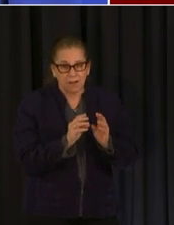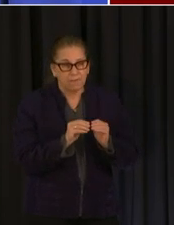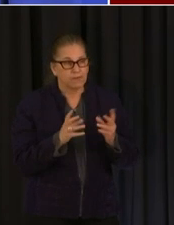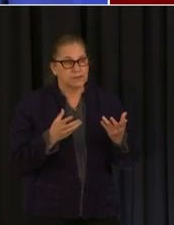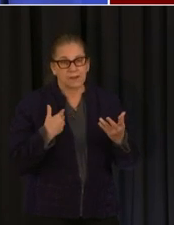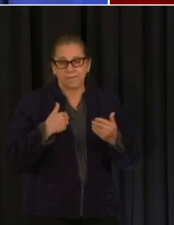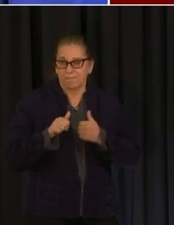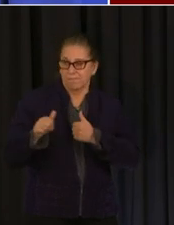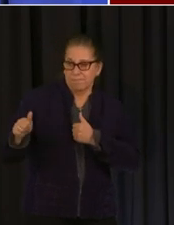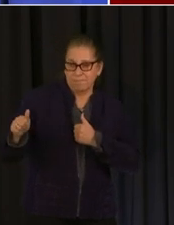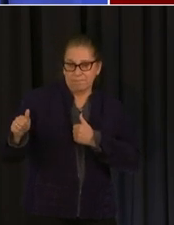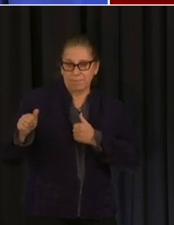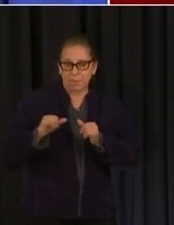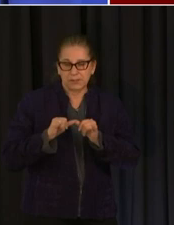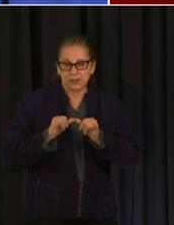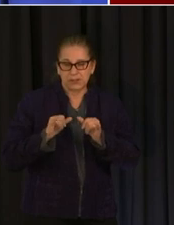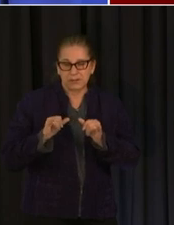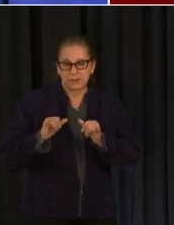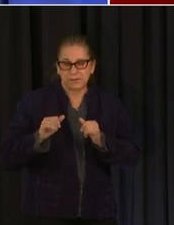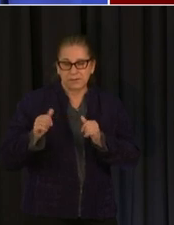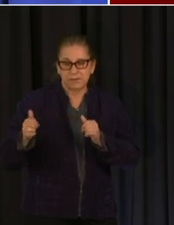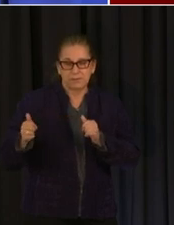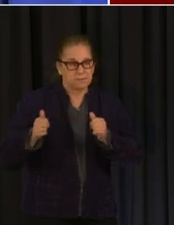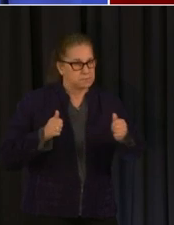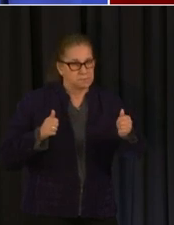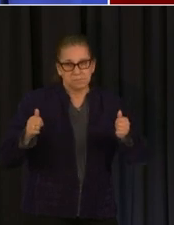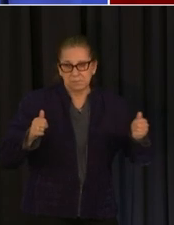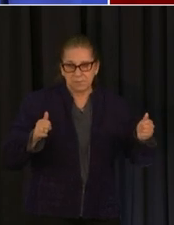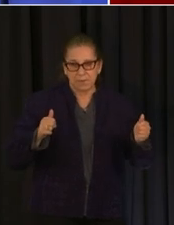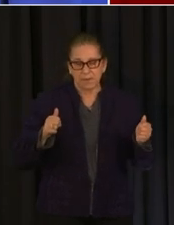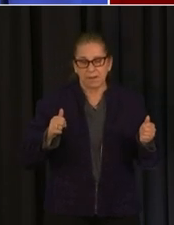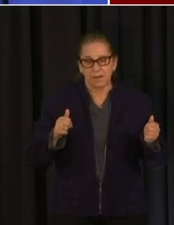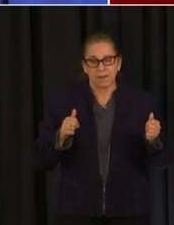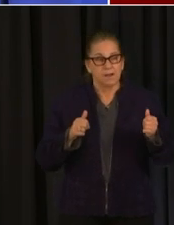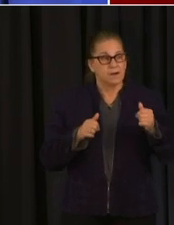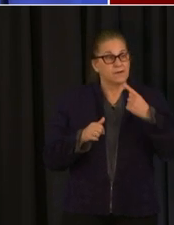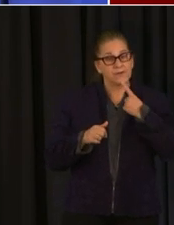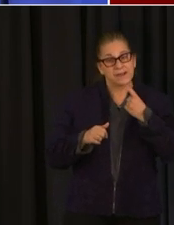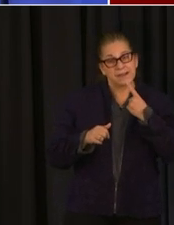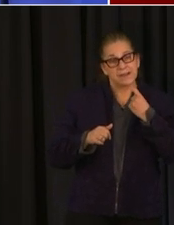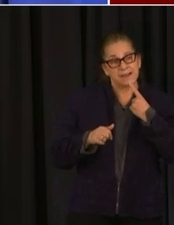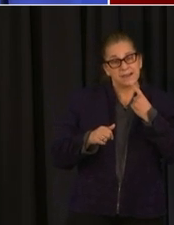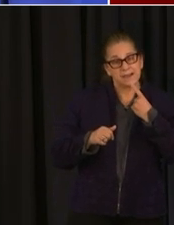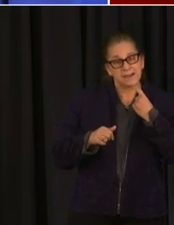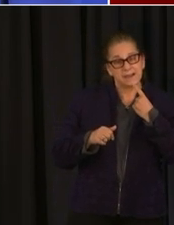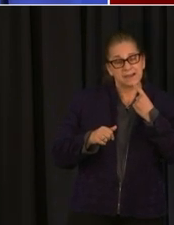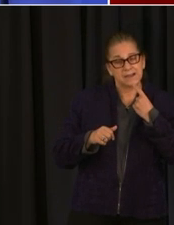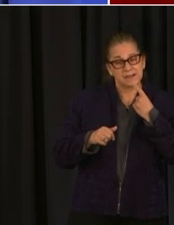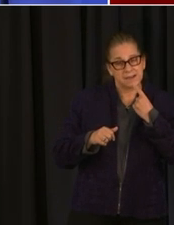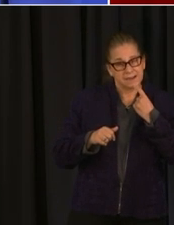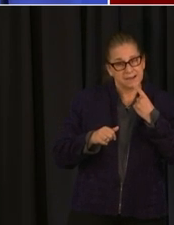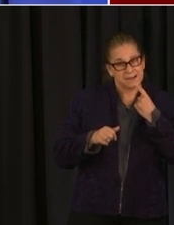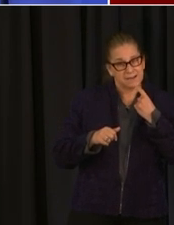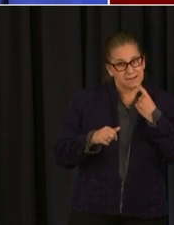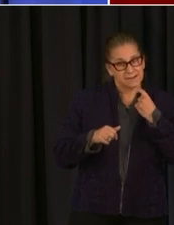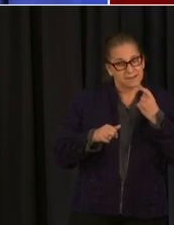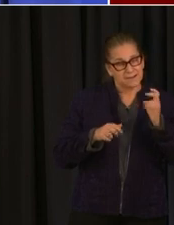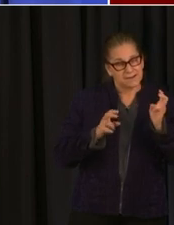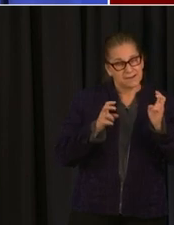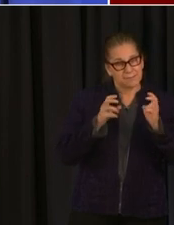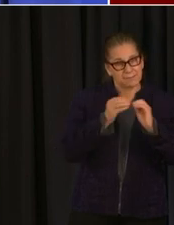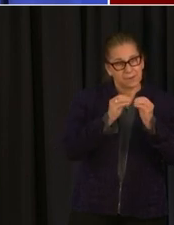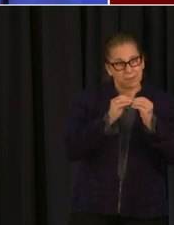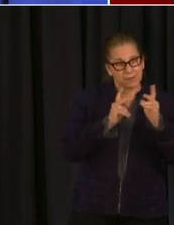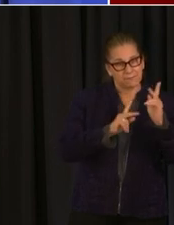uh the red again like how are you making decisions on on capacity limits being reinstated again or do you not expect that uh we will